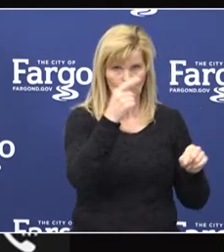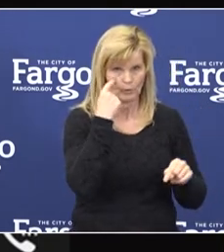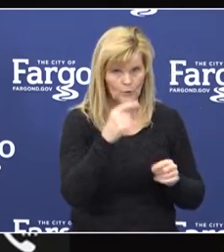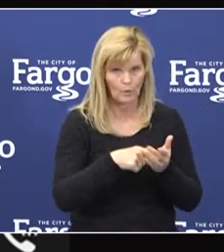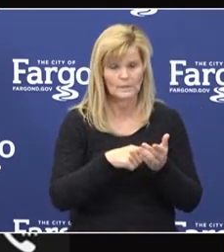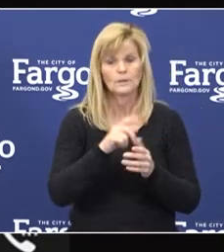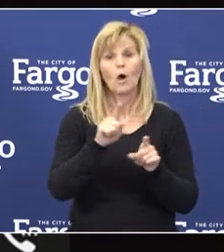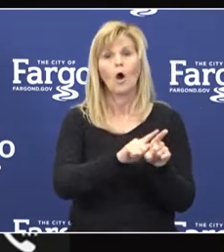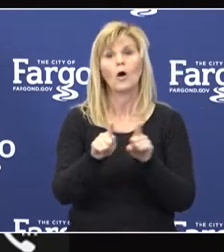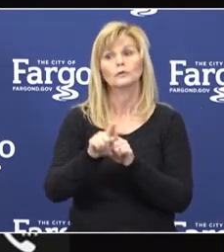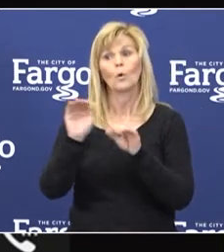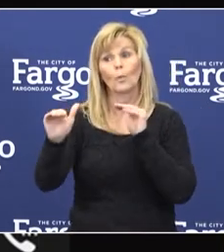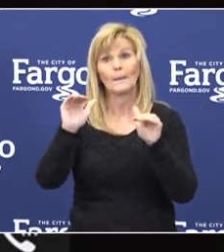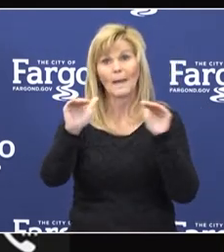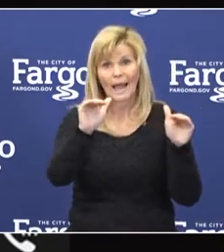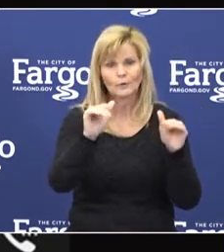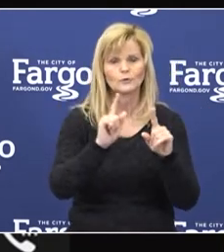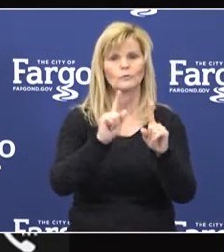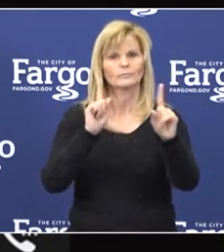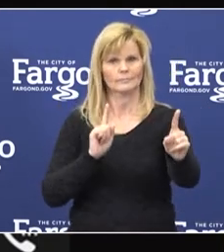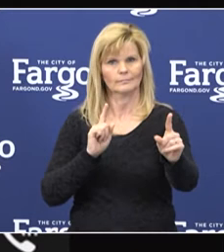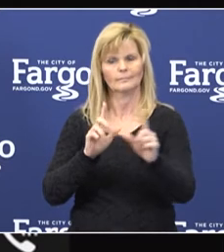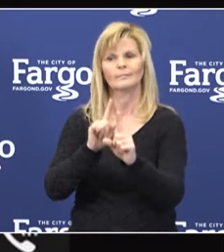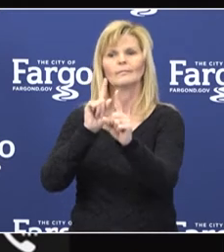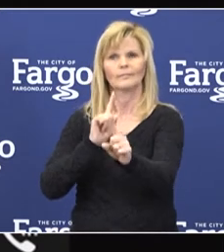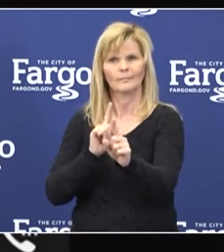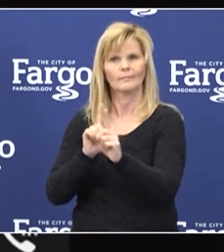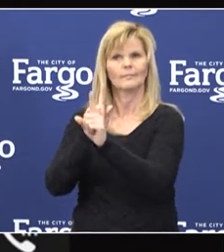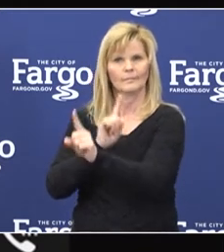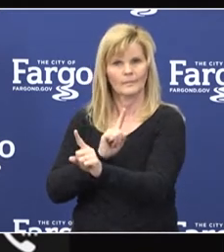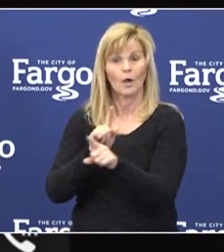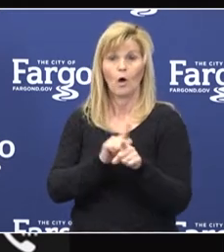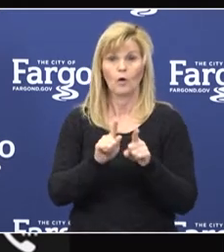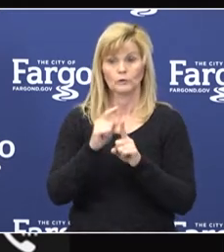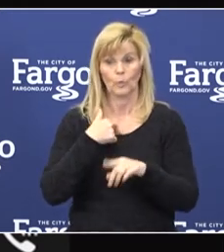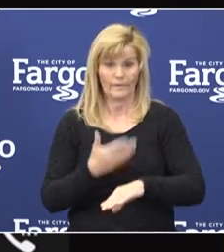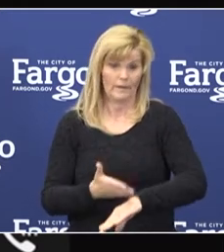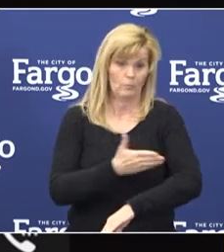distancing reminders, as well as enhanced cleaning routines.